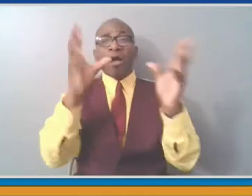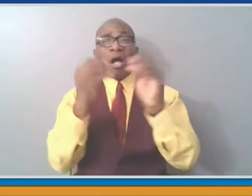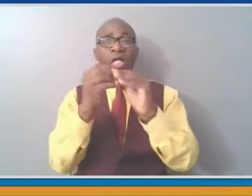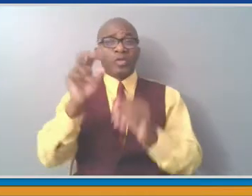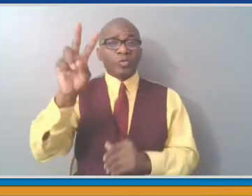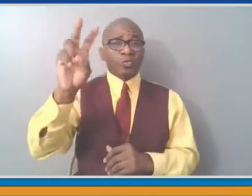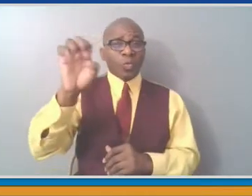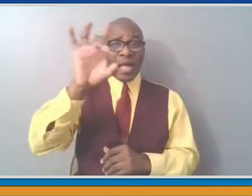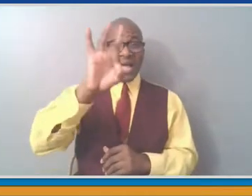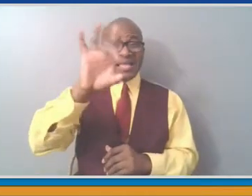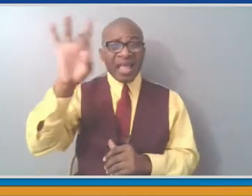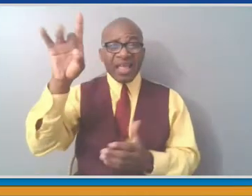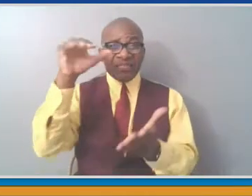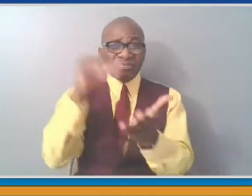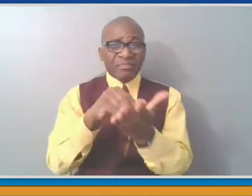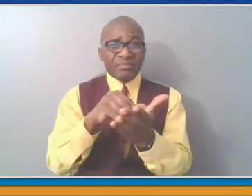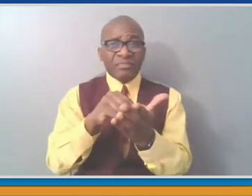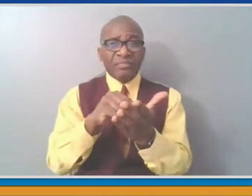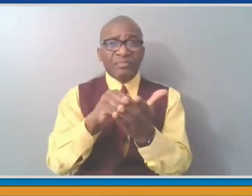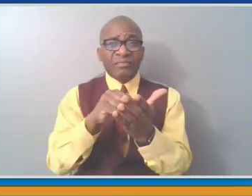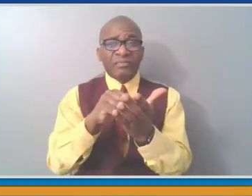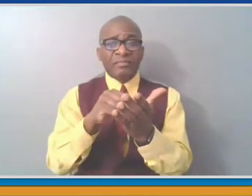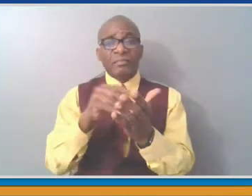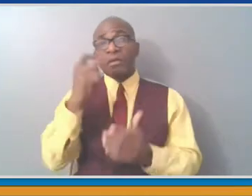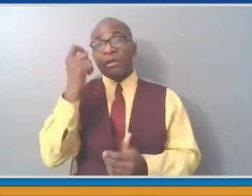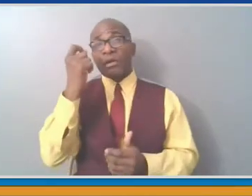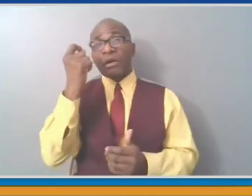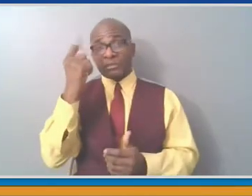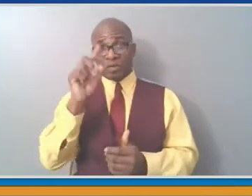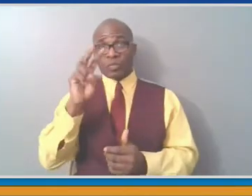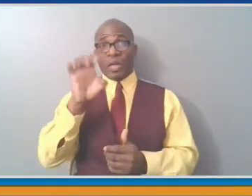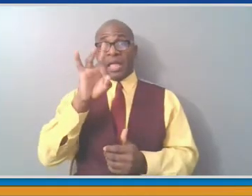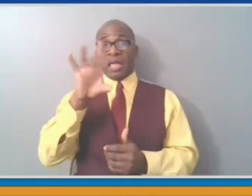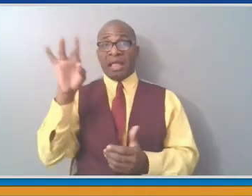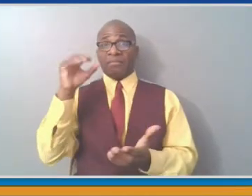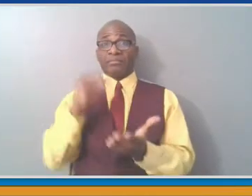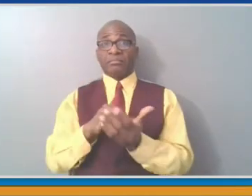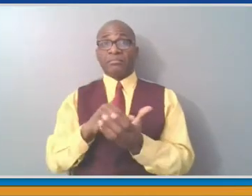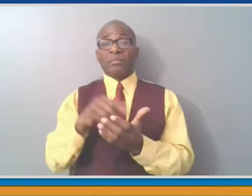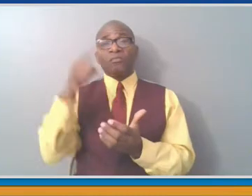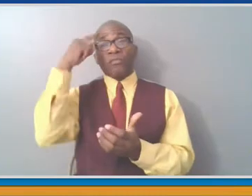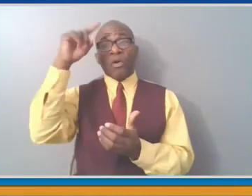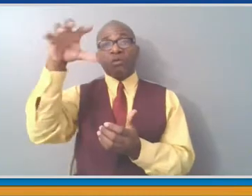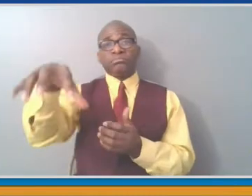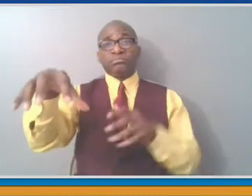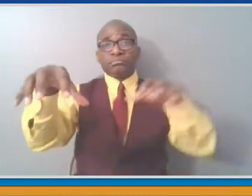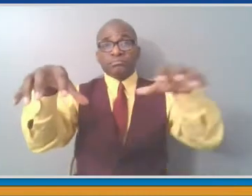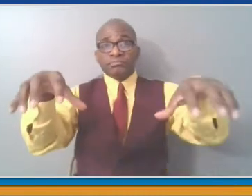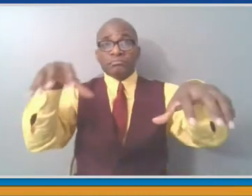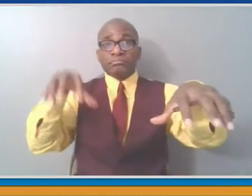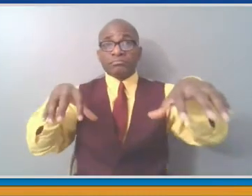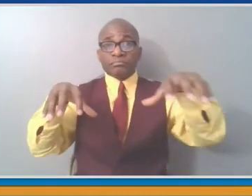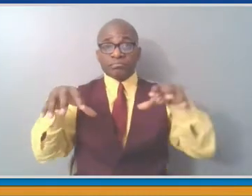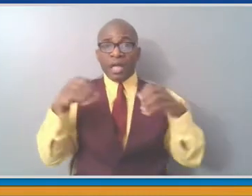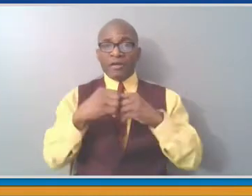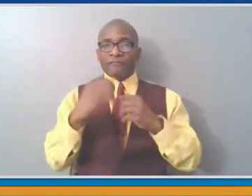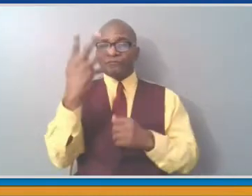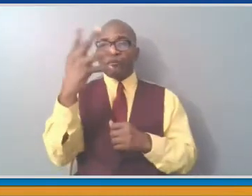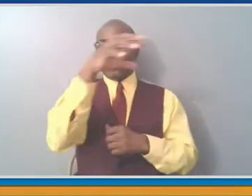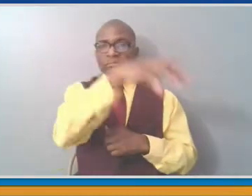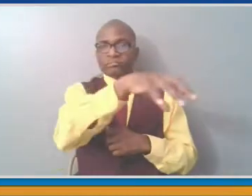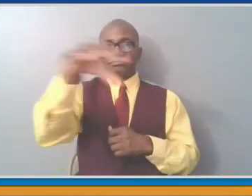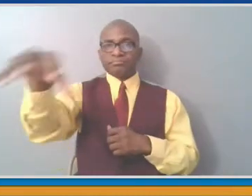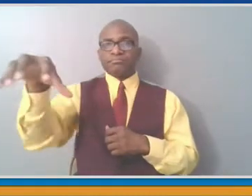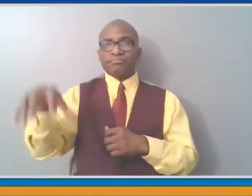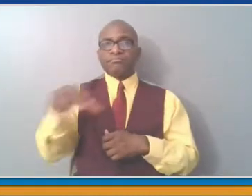that have had allocations going back to January. That doesn't count the various satellite or pop-up facilities that have happened. We've had them